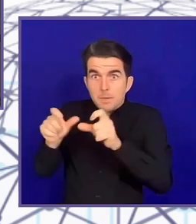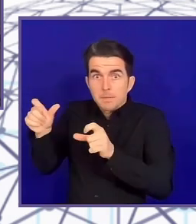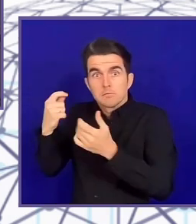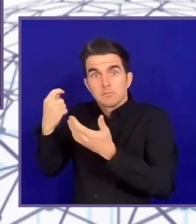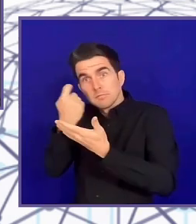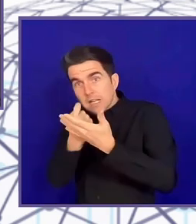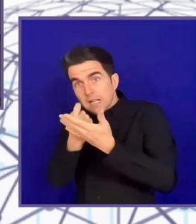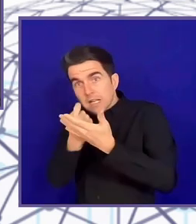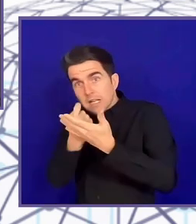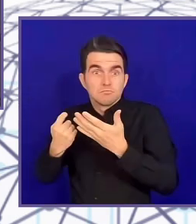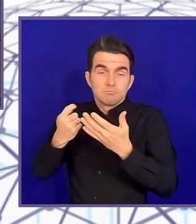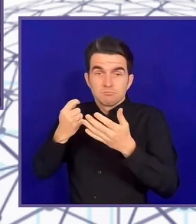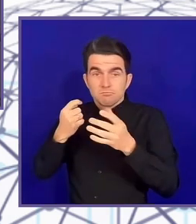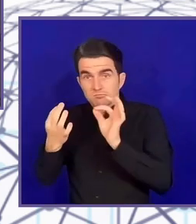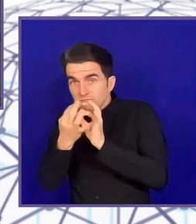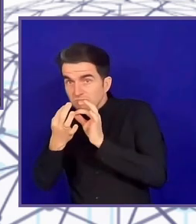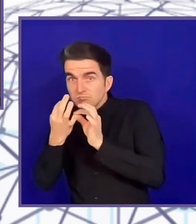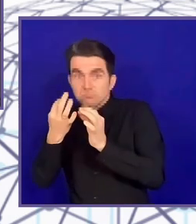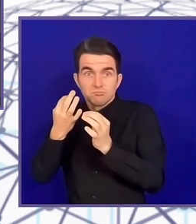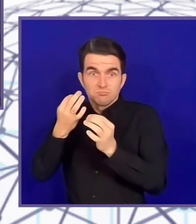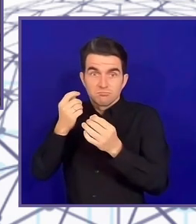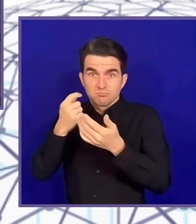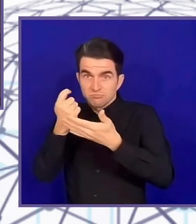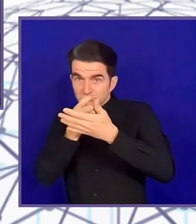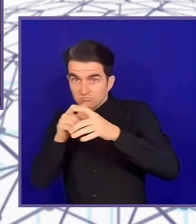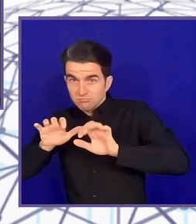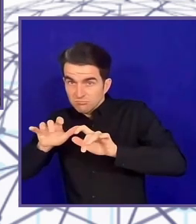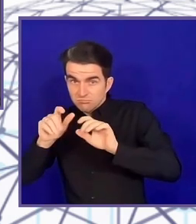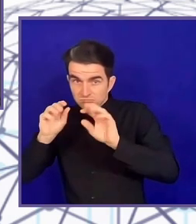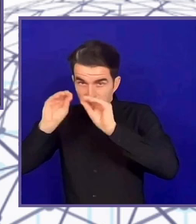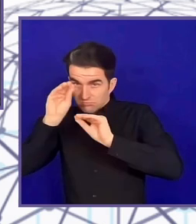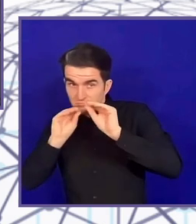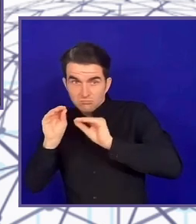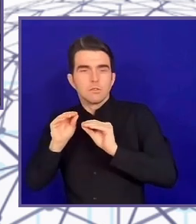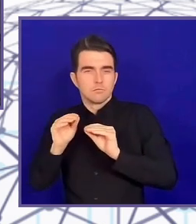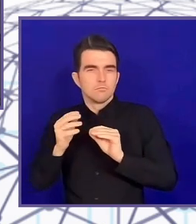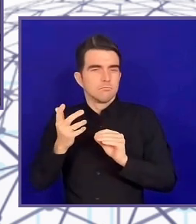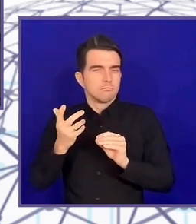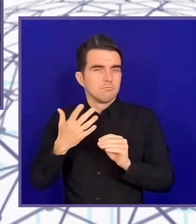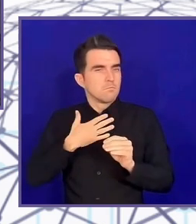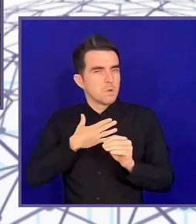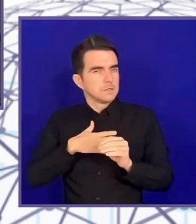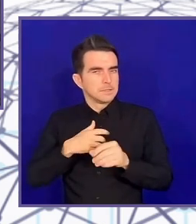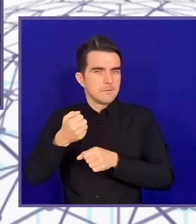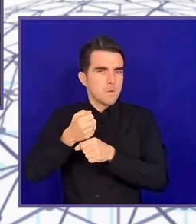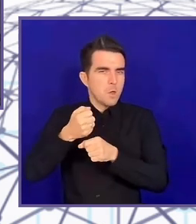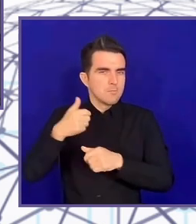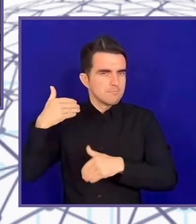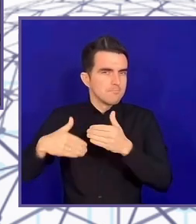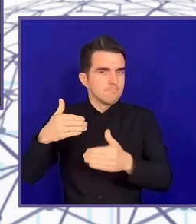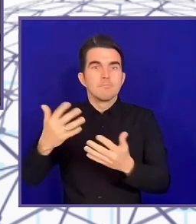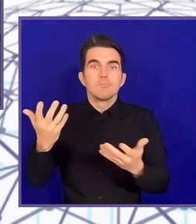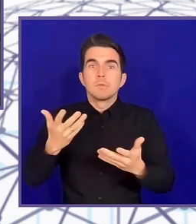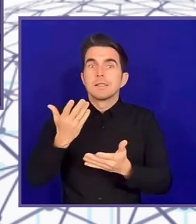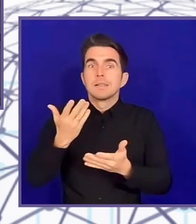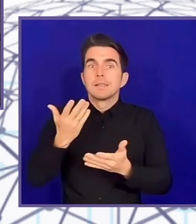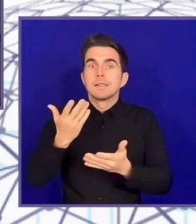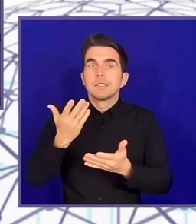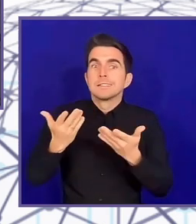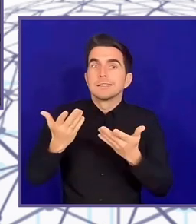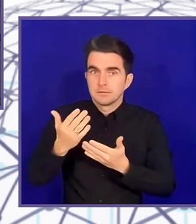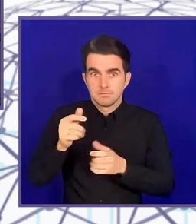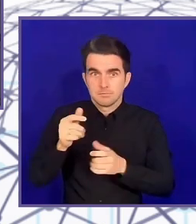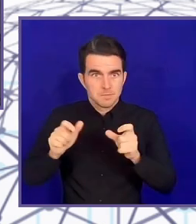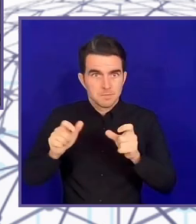it's a difficult task to immerse yourself in that world. It's not easy, but you have to put yourself in those